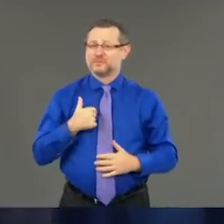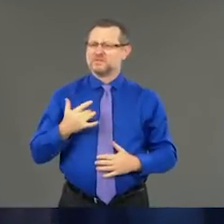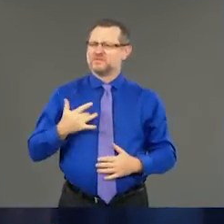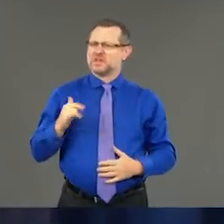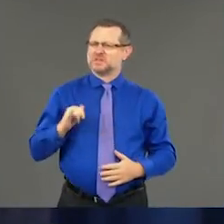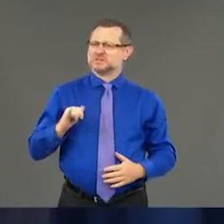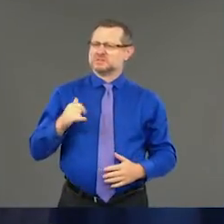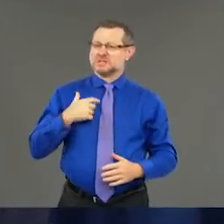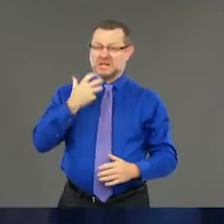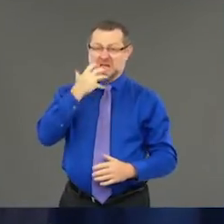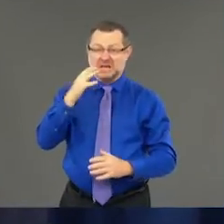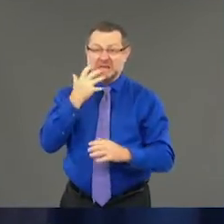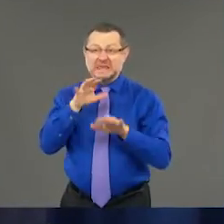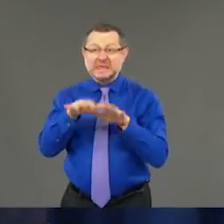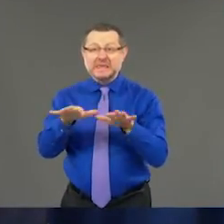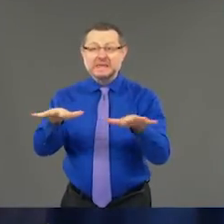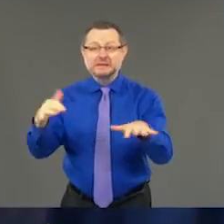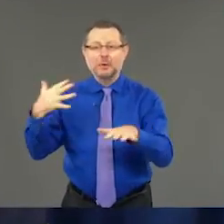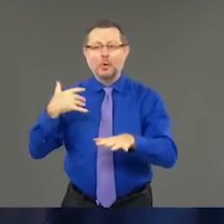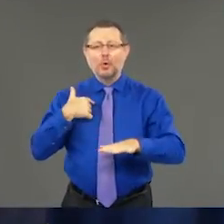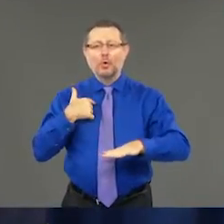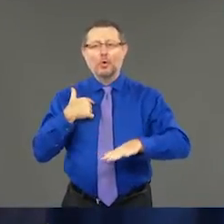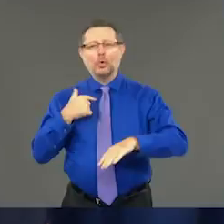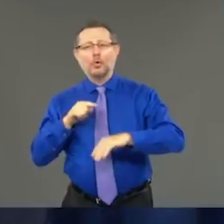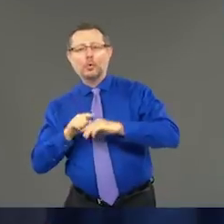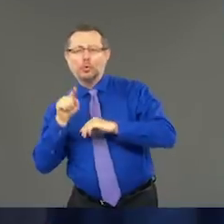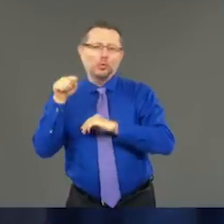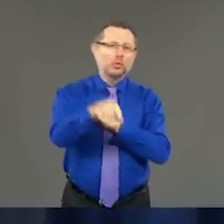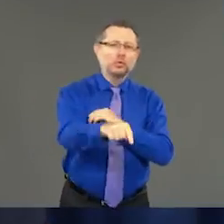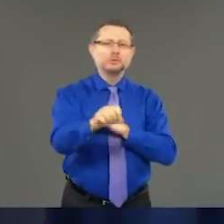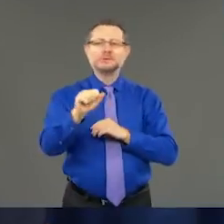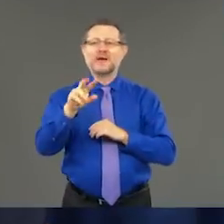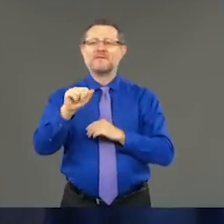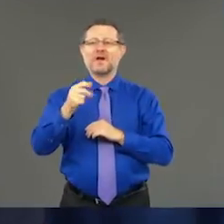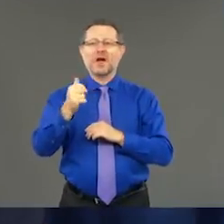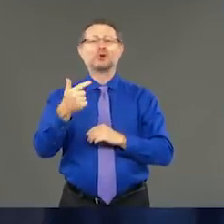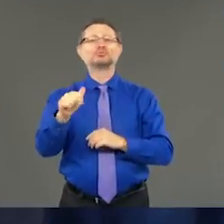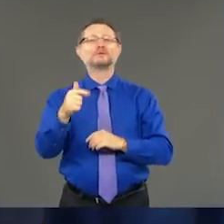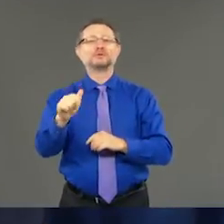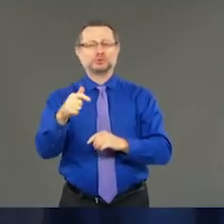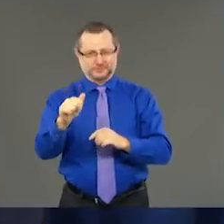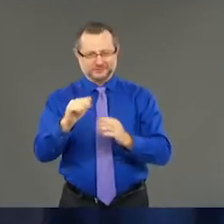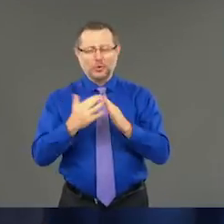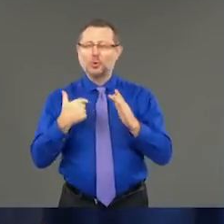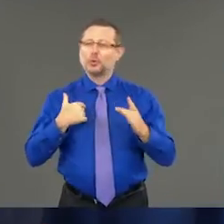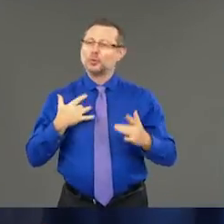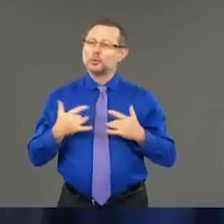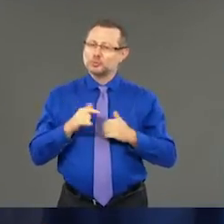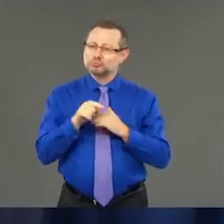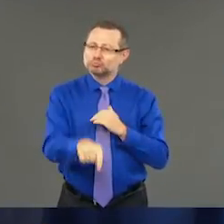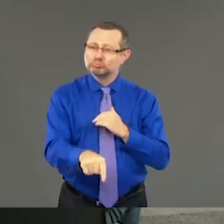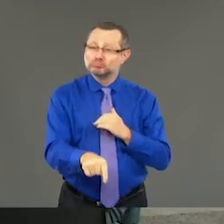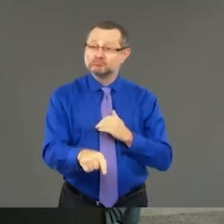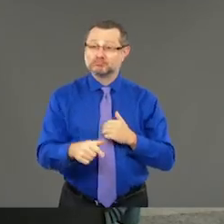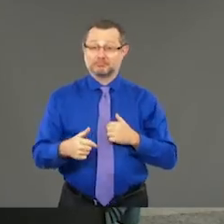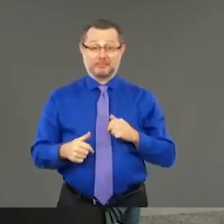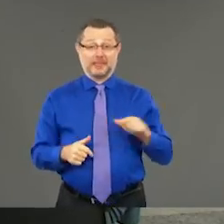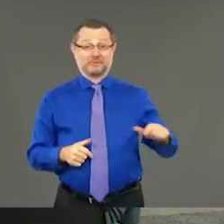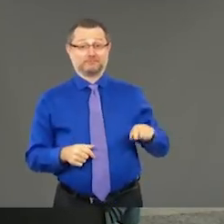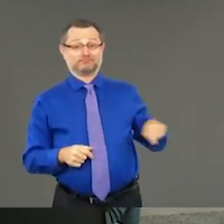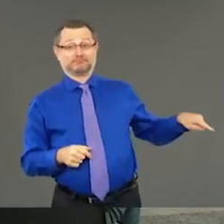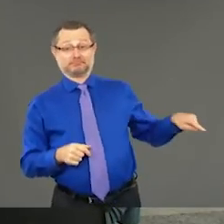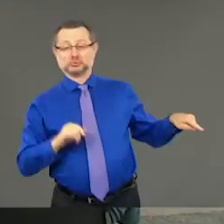Georgia. May not be that effective. I think everybody knows the people who are joining me to my left. Jim